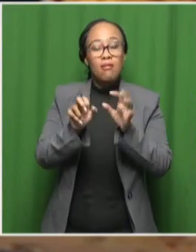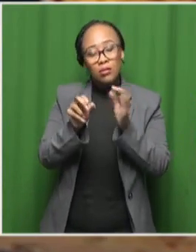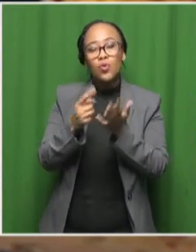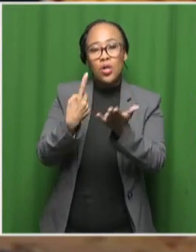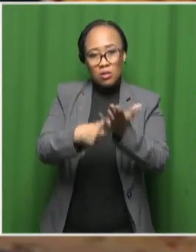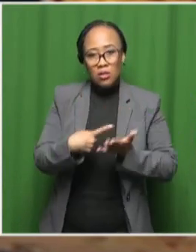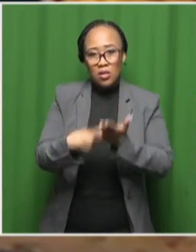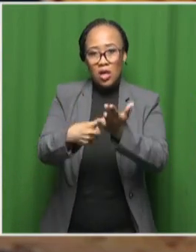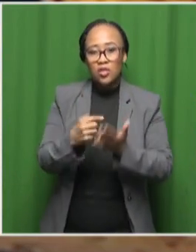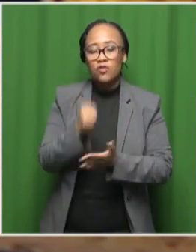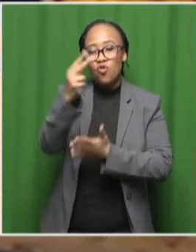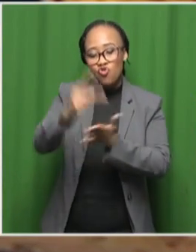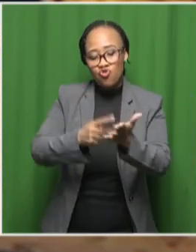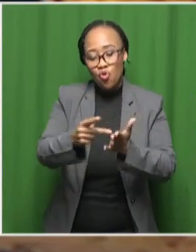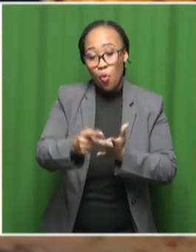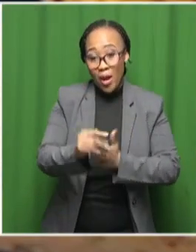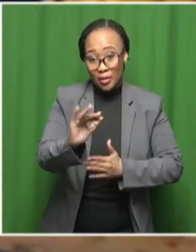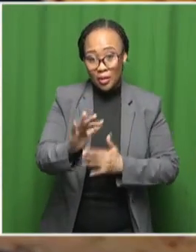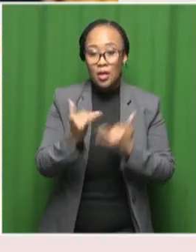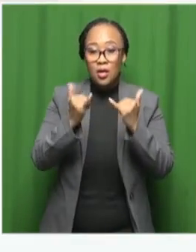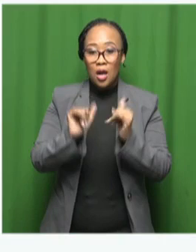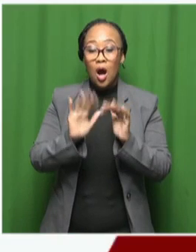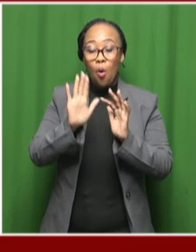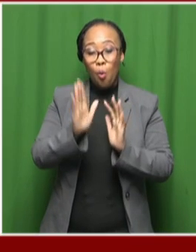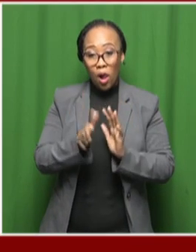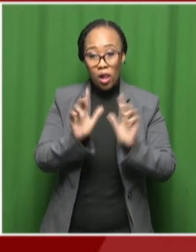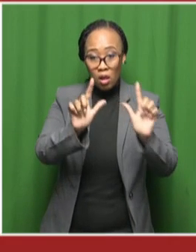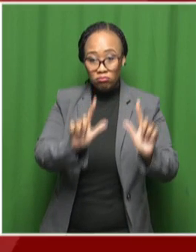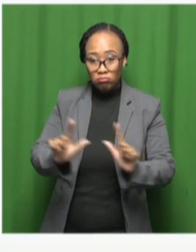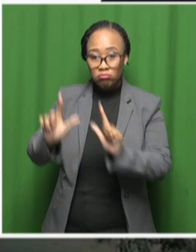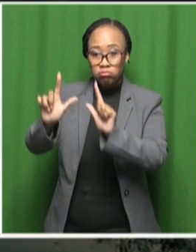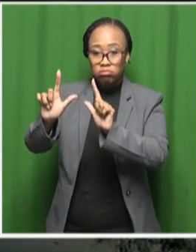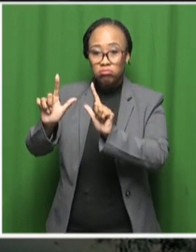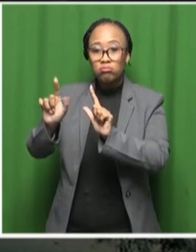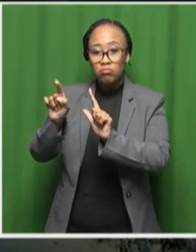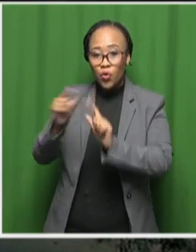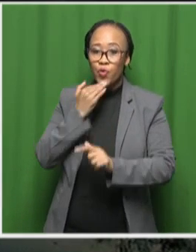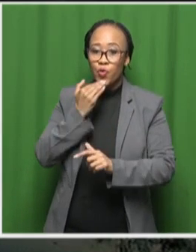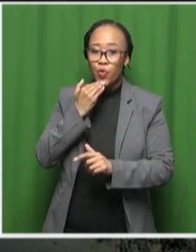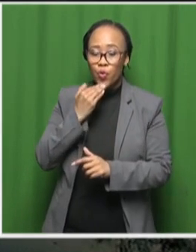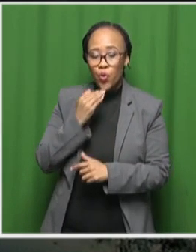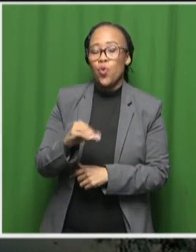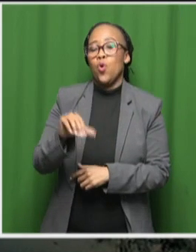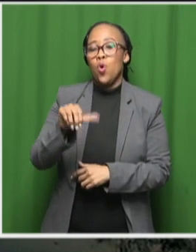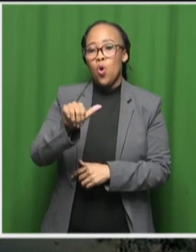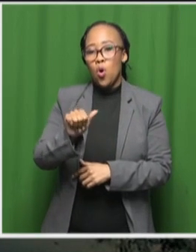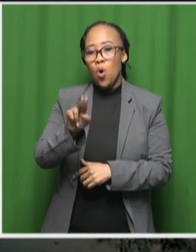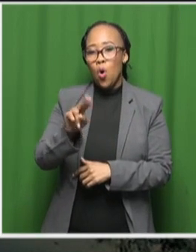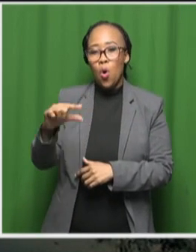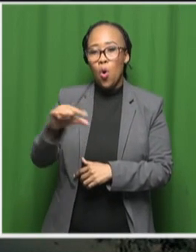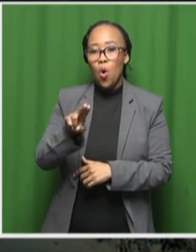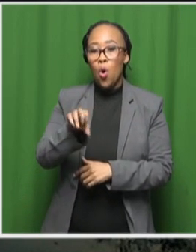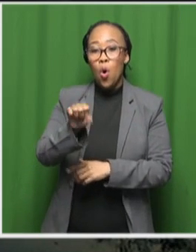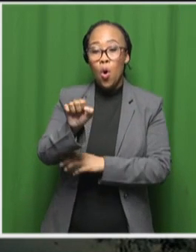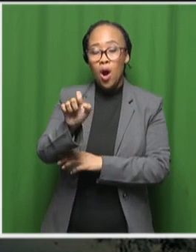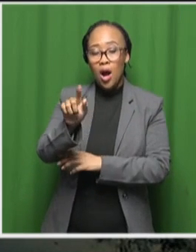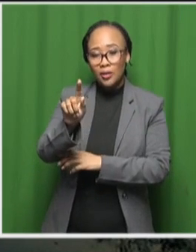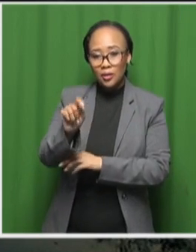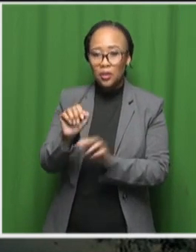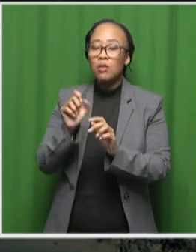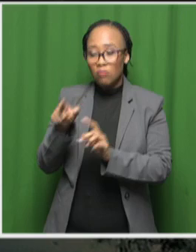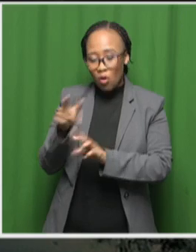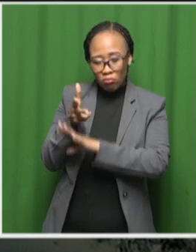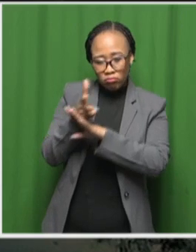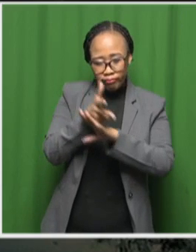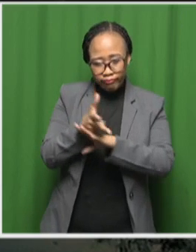weeks for more on this gathering let's cross to SABC News reporter Corbin August he's in Cape Town he's covering it for us Corbin let me hand it